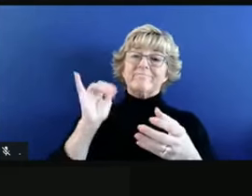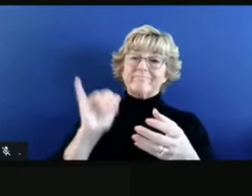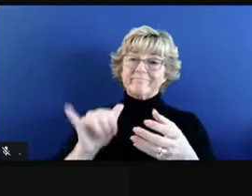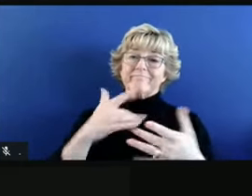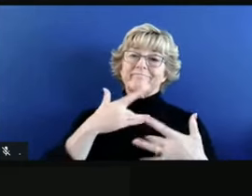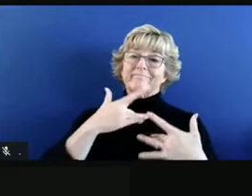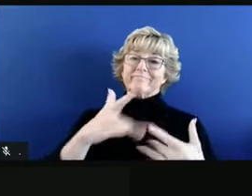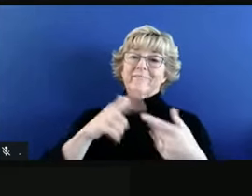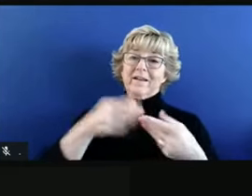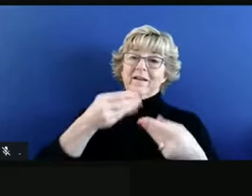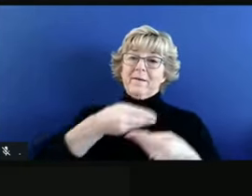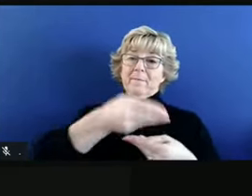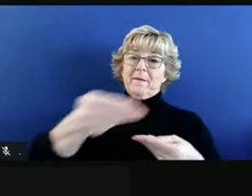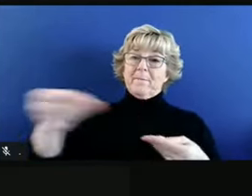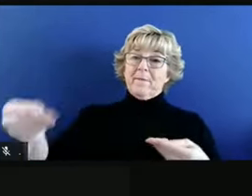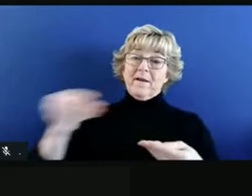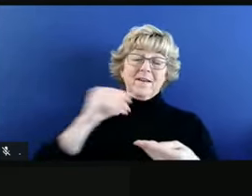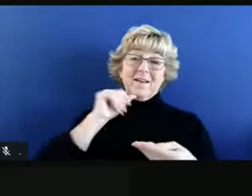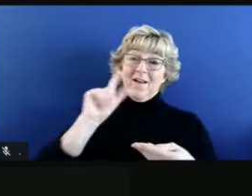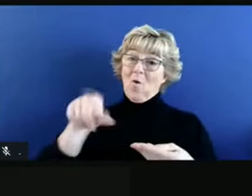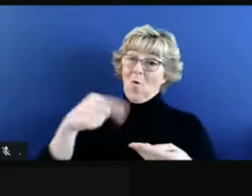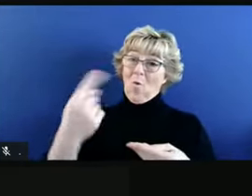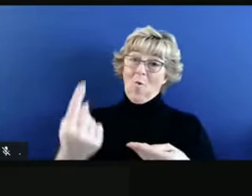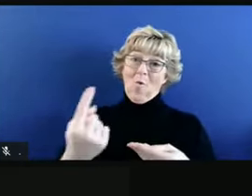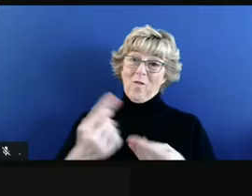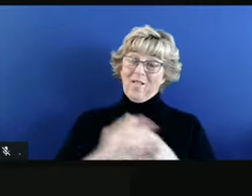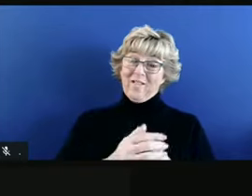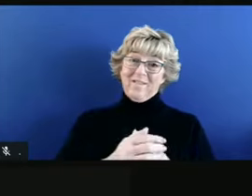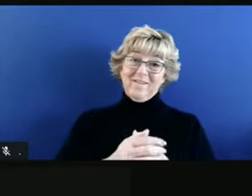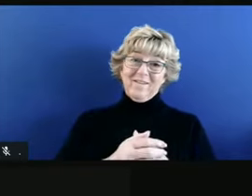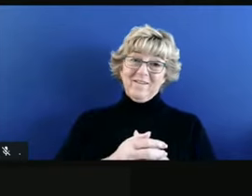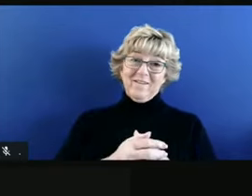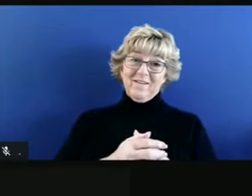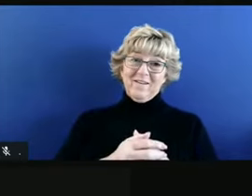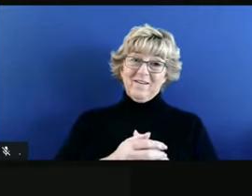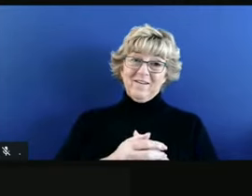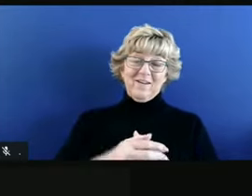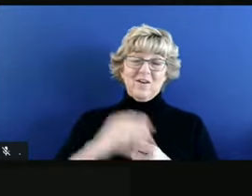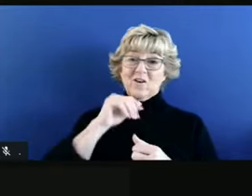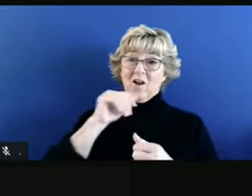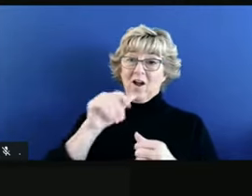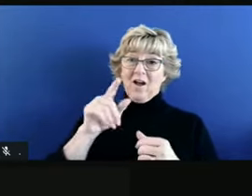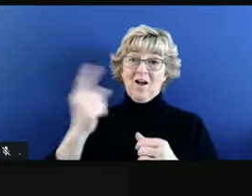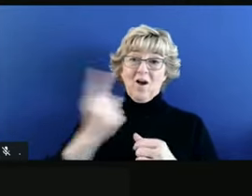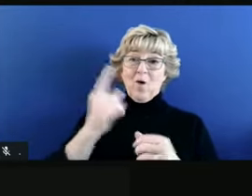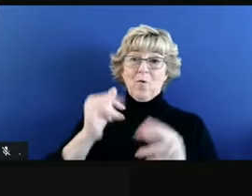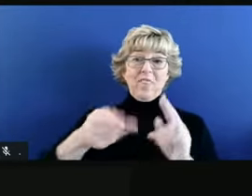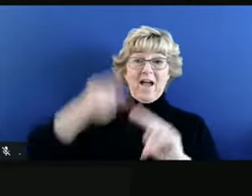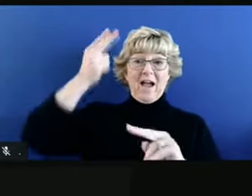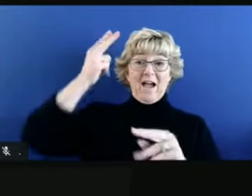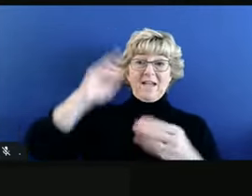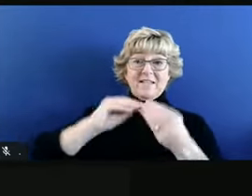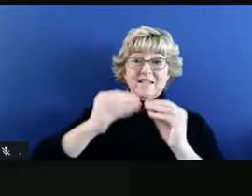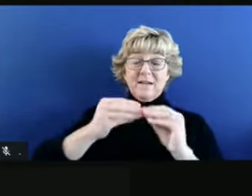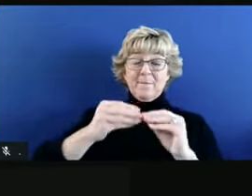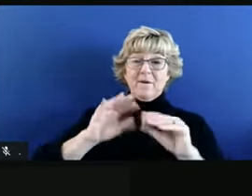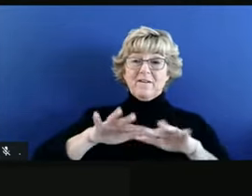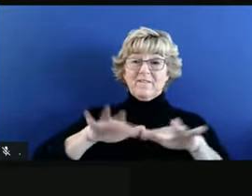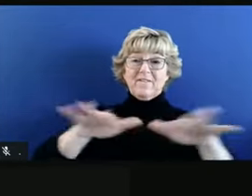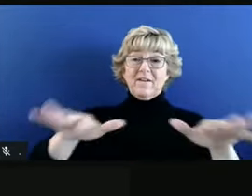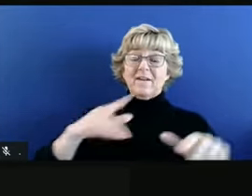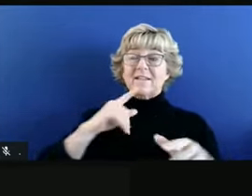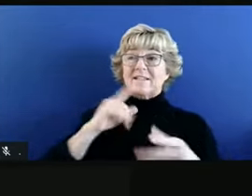transmission, but not the only, and sometimes not even pinpointed as the highest source of transmission. Some mention